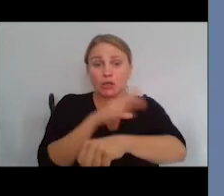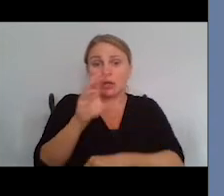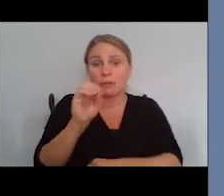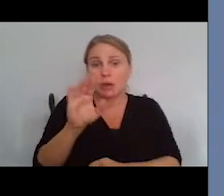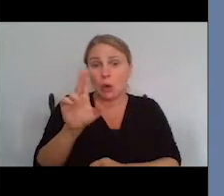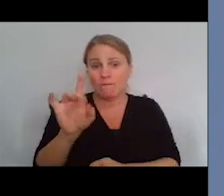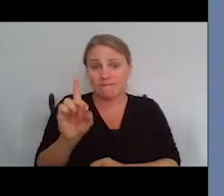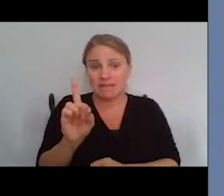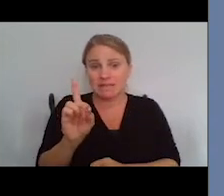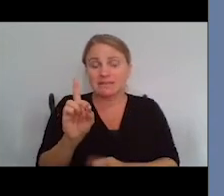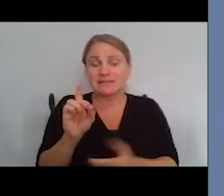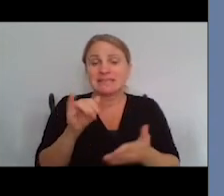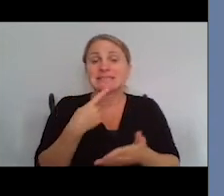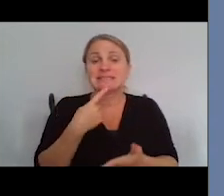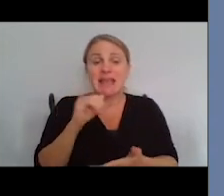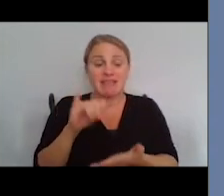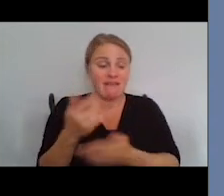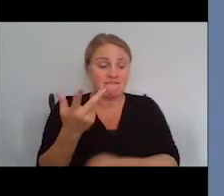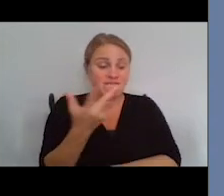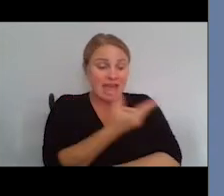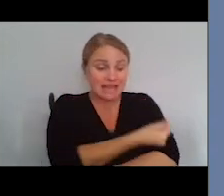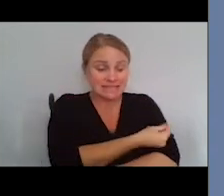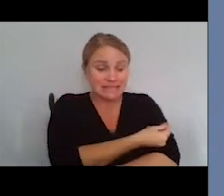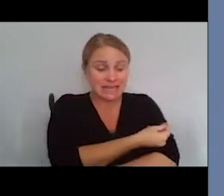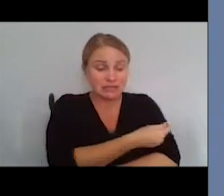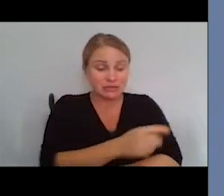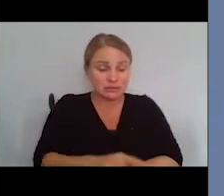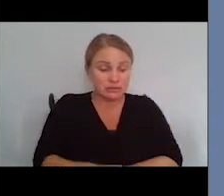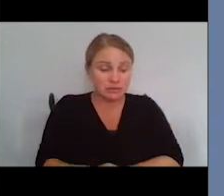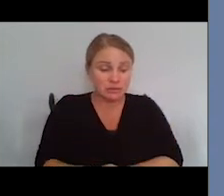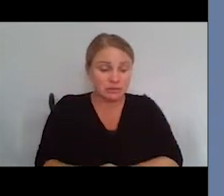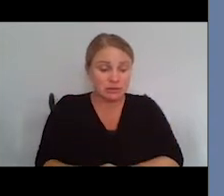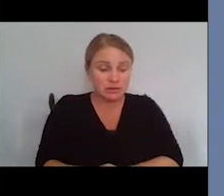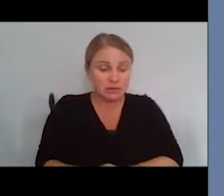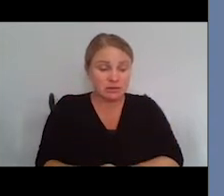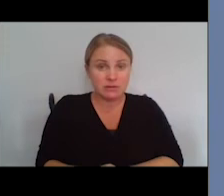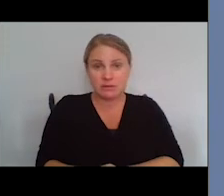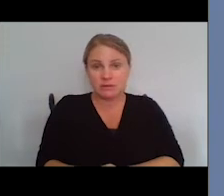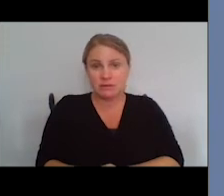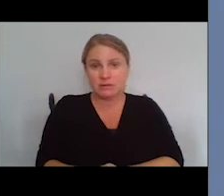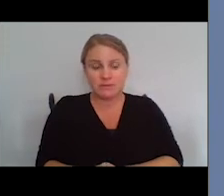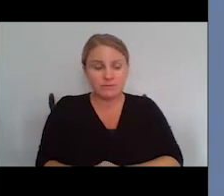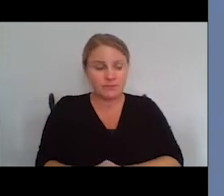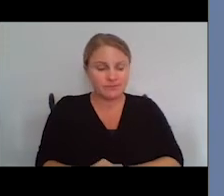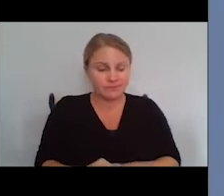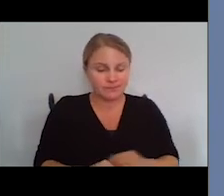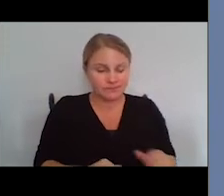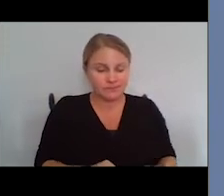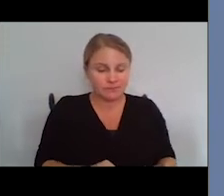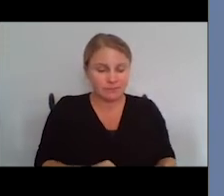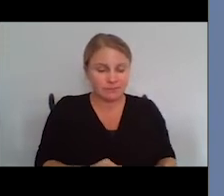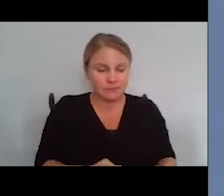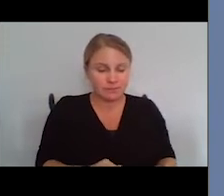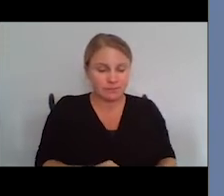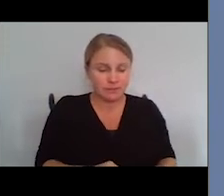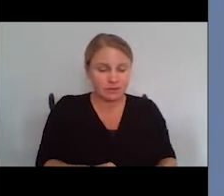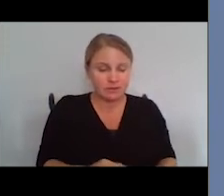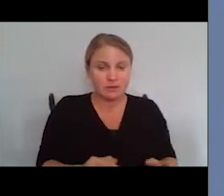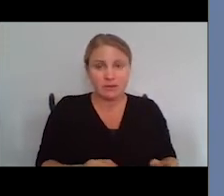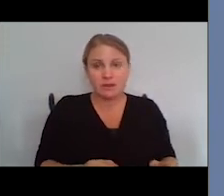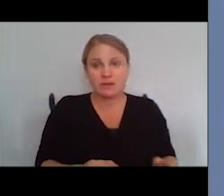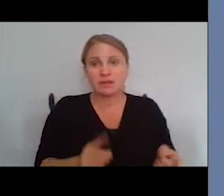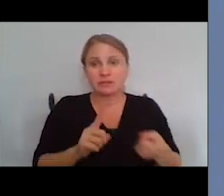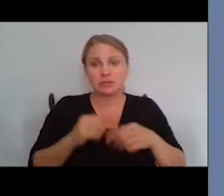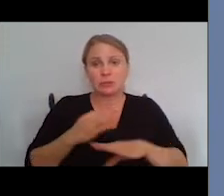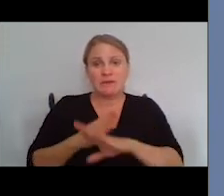let me say that vaccination will prevent COVID, and the best way to prevent getting long COVID is to prevent getting COVID